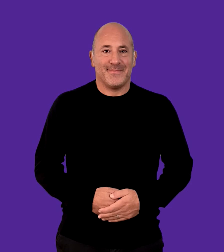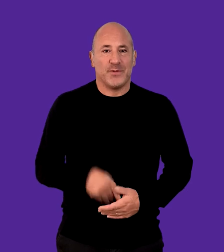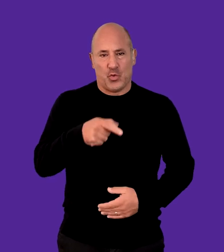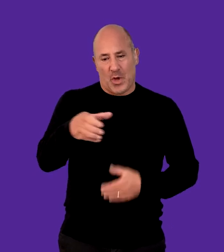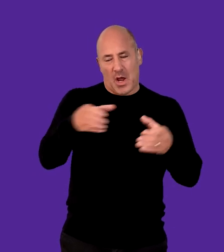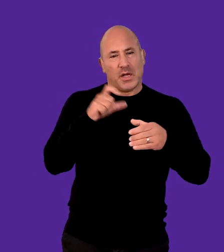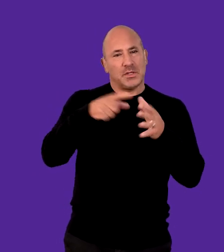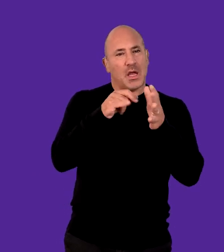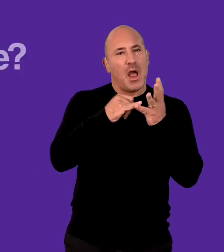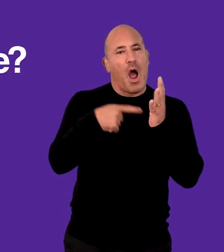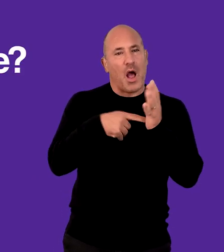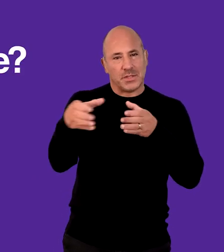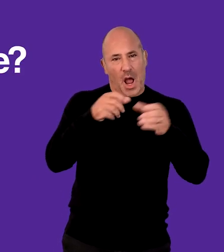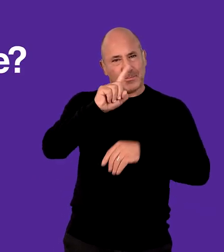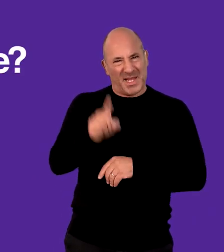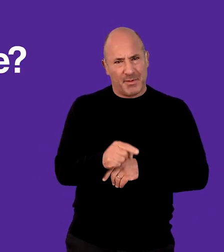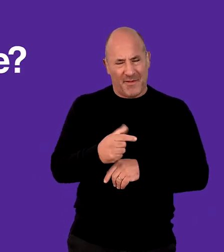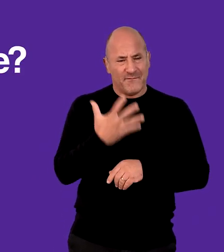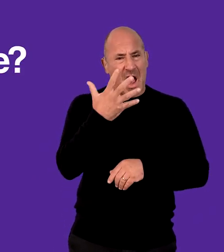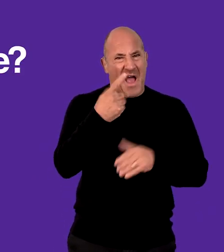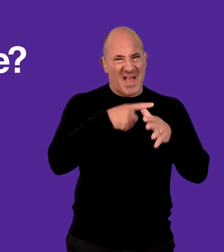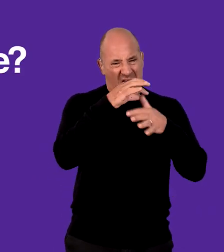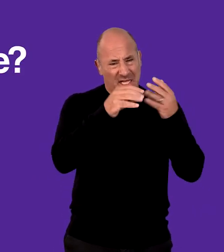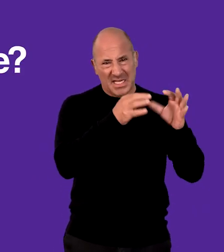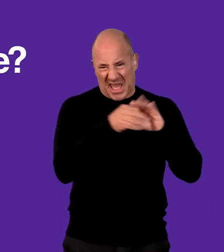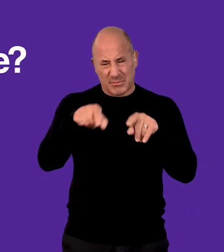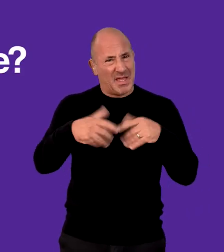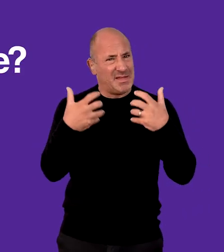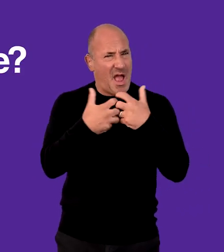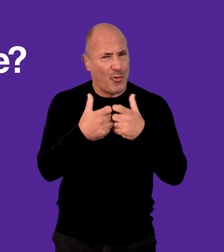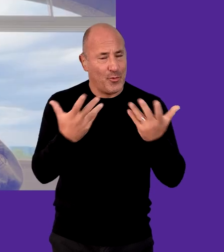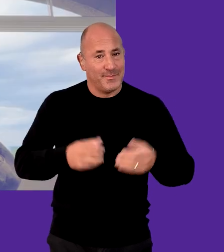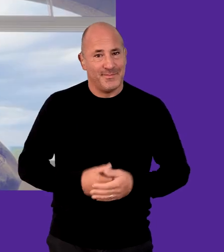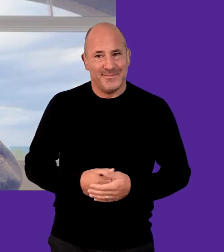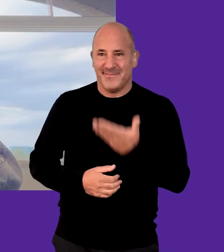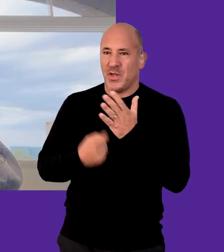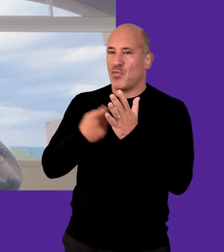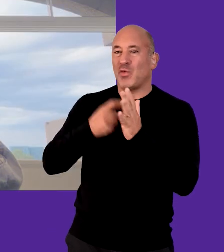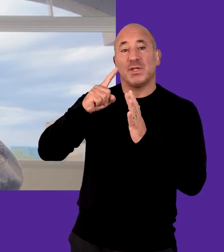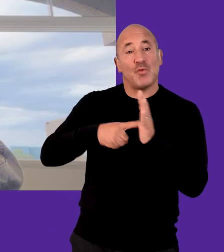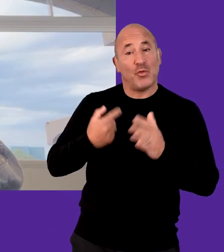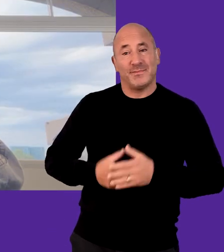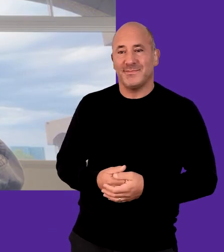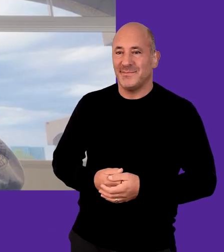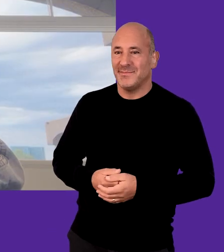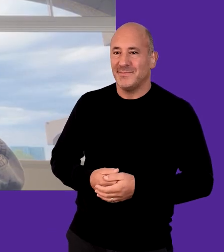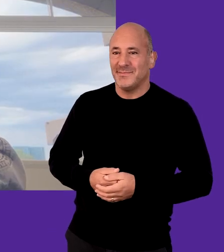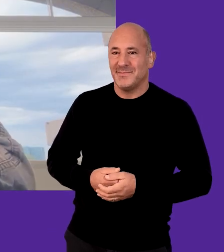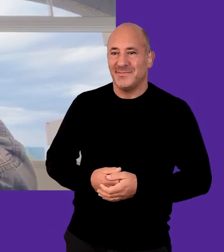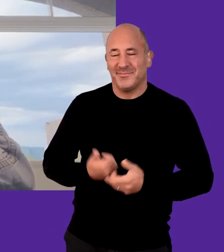How do the 5 A's apply when casting people? Rosie Jones